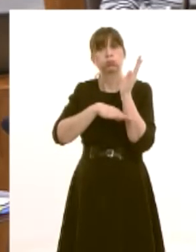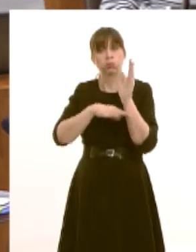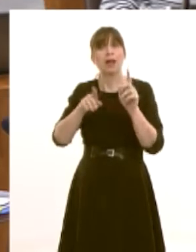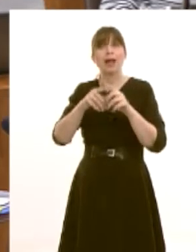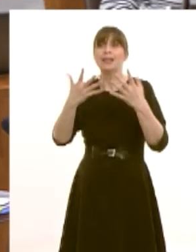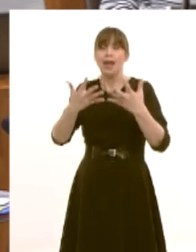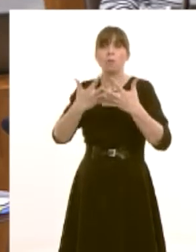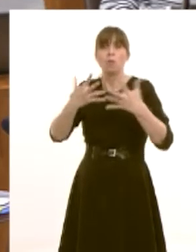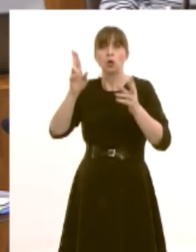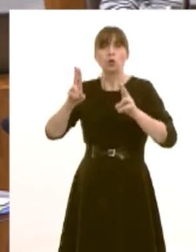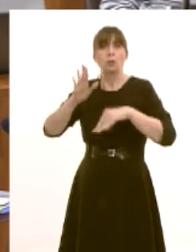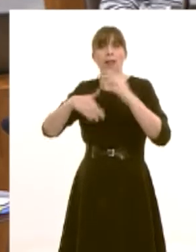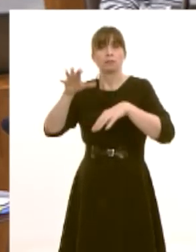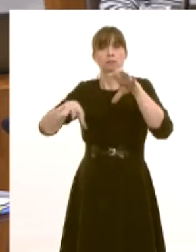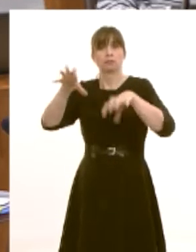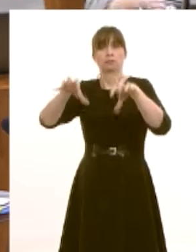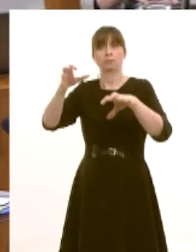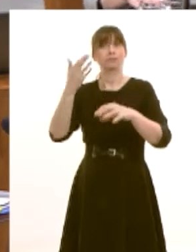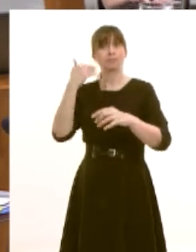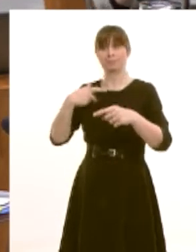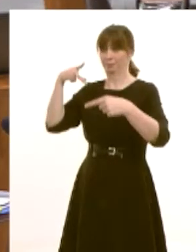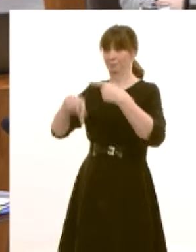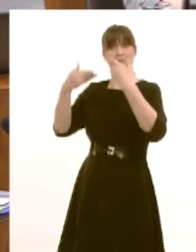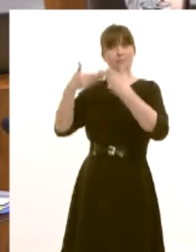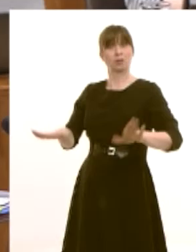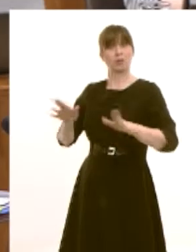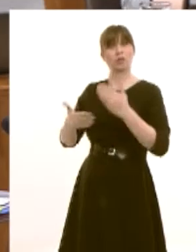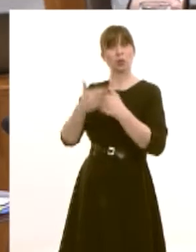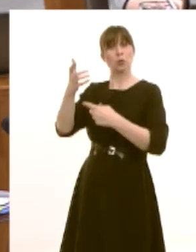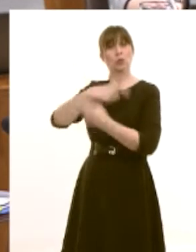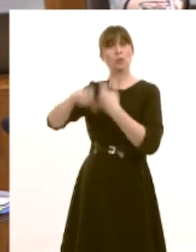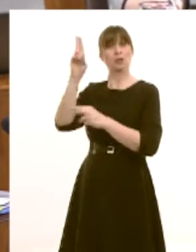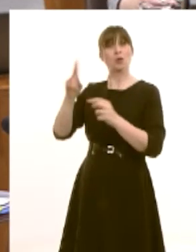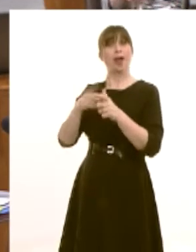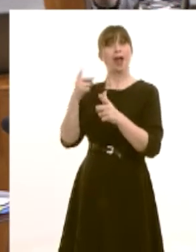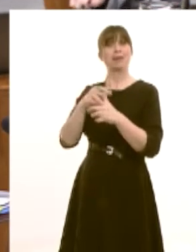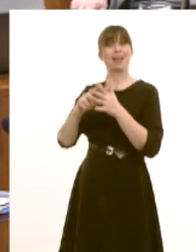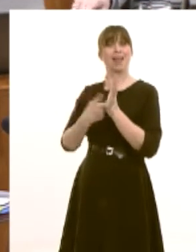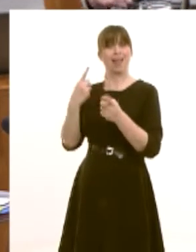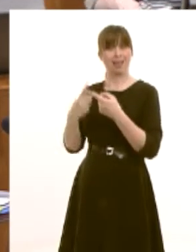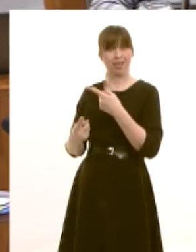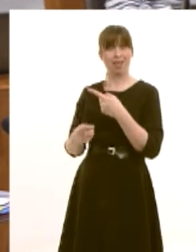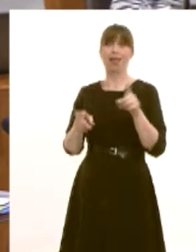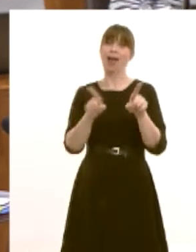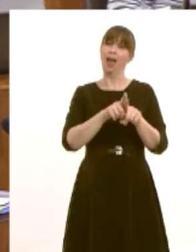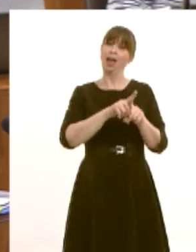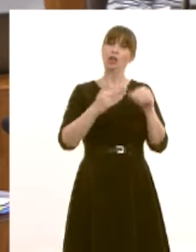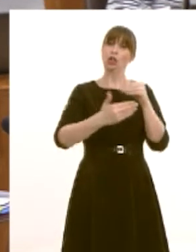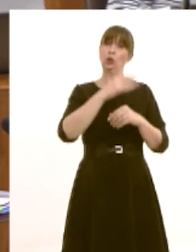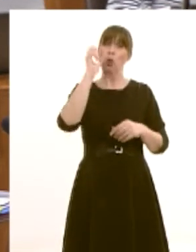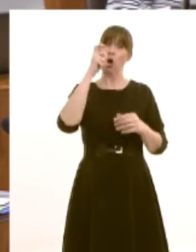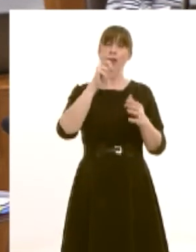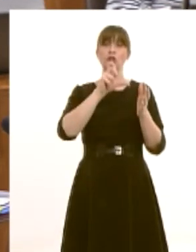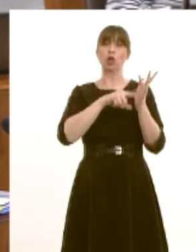wales uh most recently i was uh opening the new community school in aberdeer and uh cutting the first sod on the new uh campus of colleague at